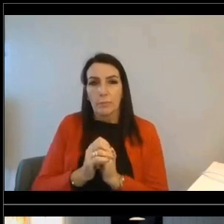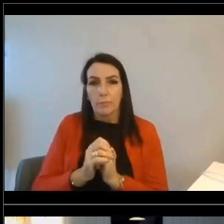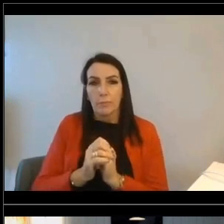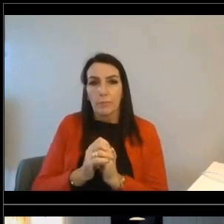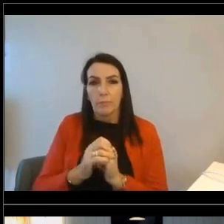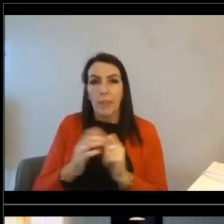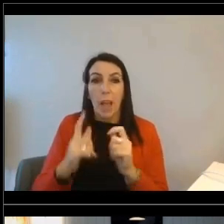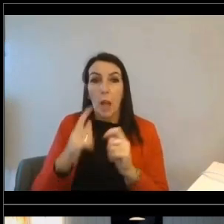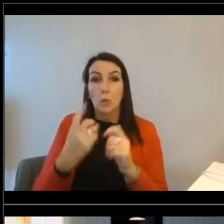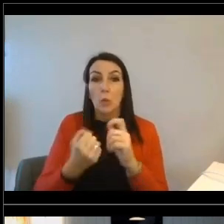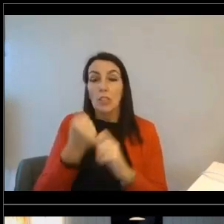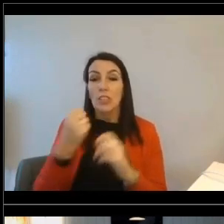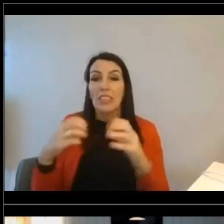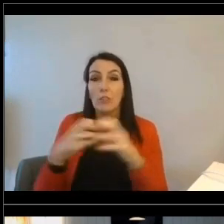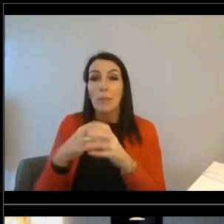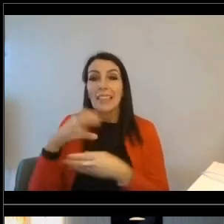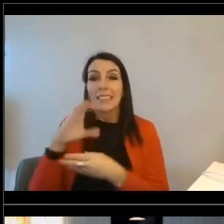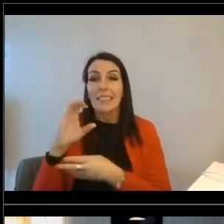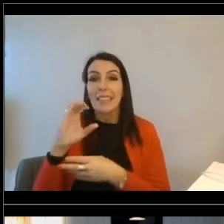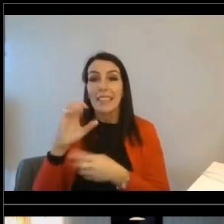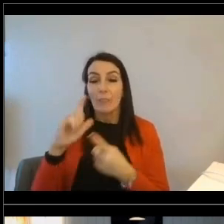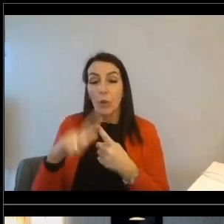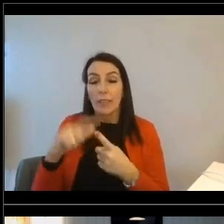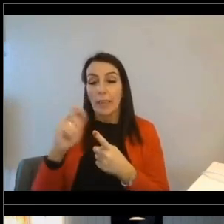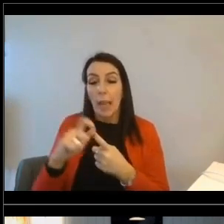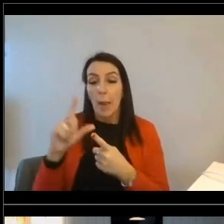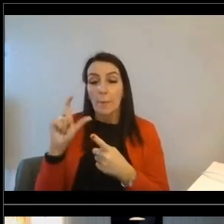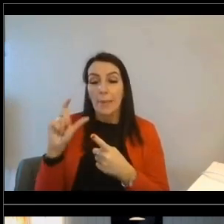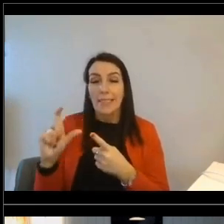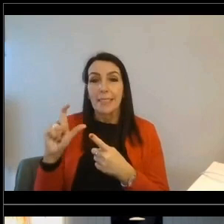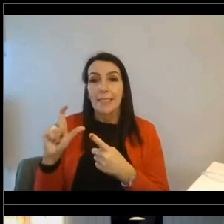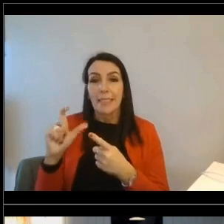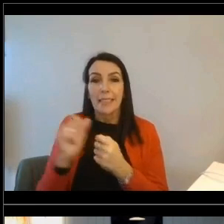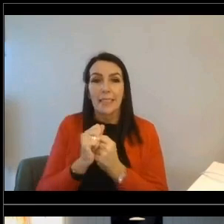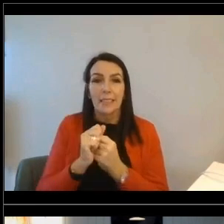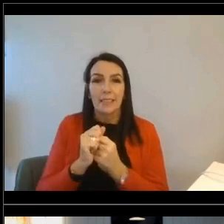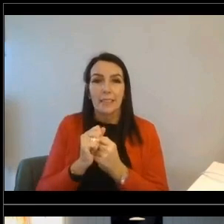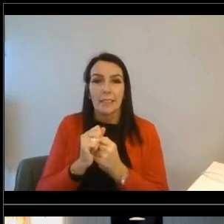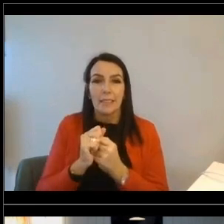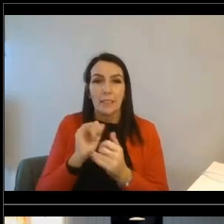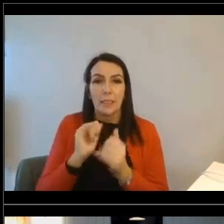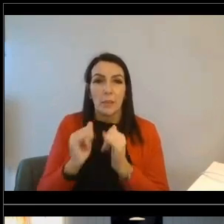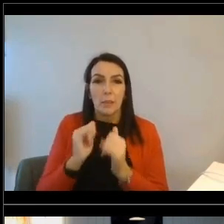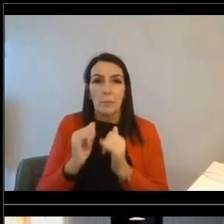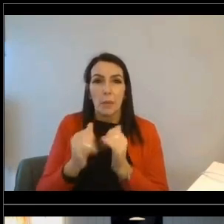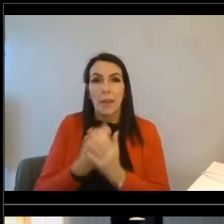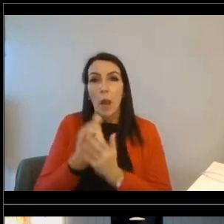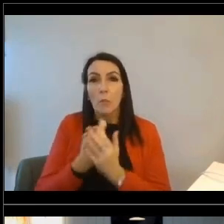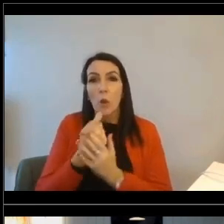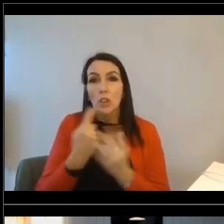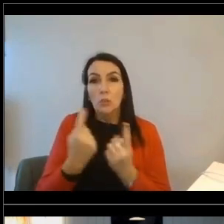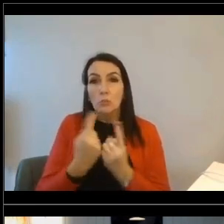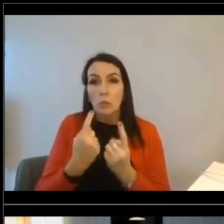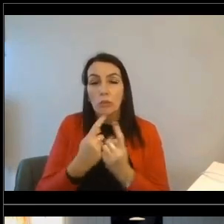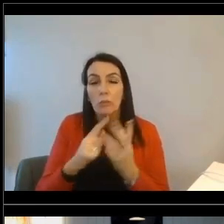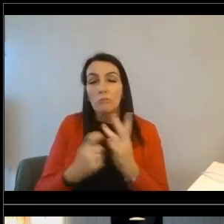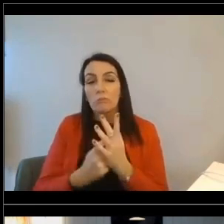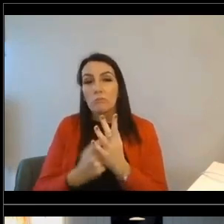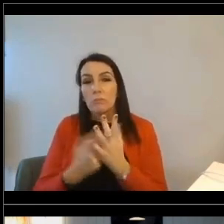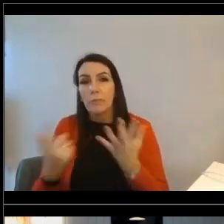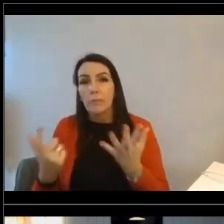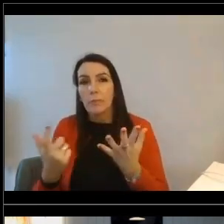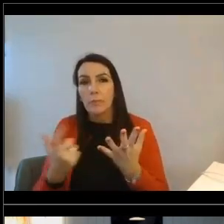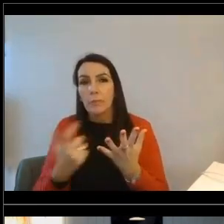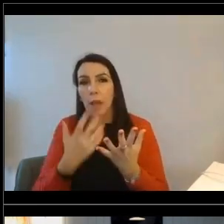in the example of, let's say, a landlord or, you know, maybe a mortgage product, something along those lines where there's lots of